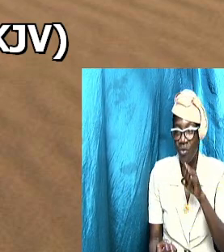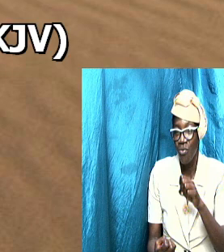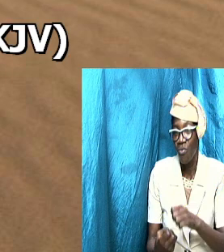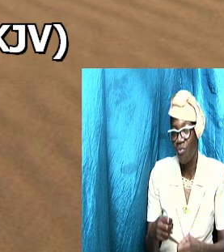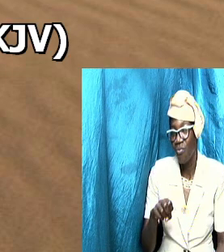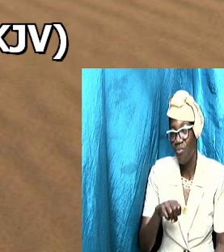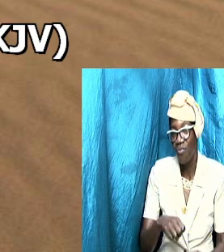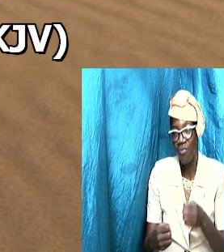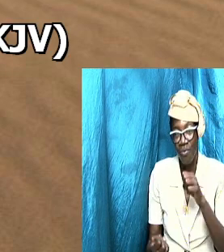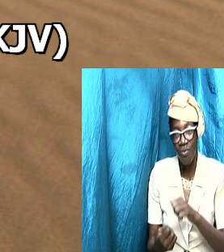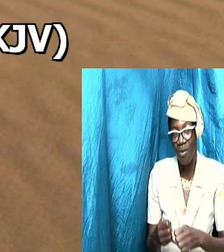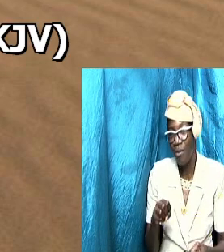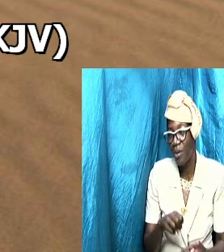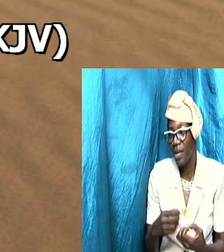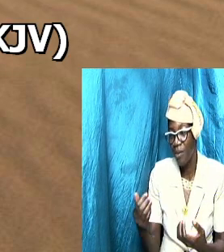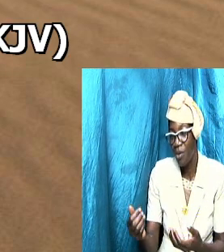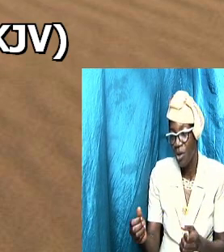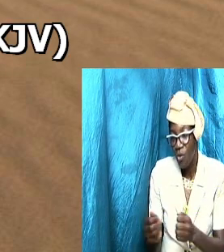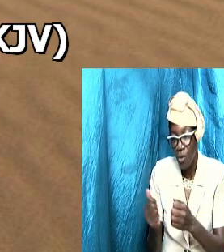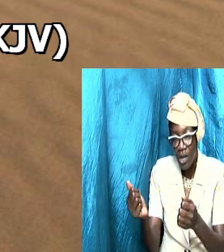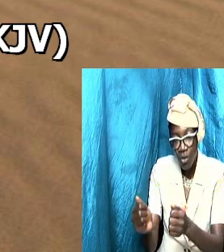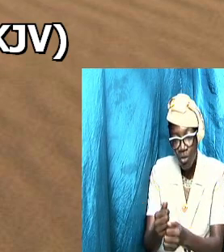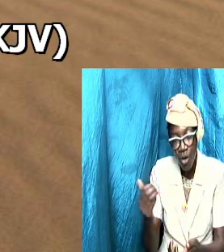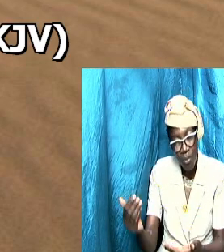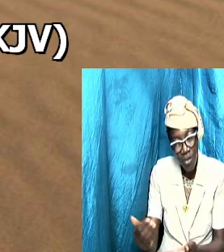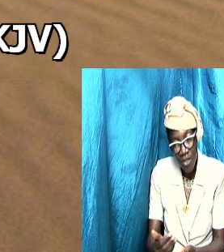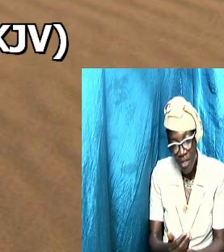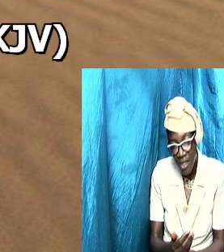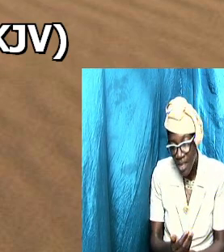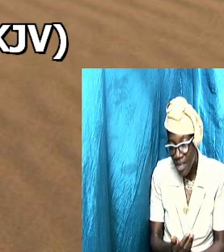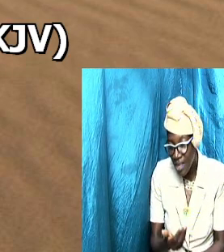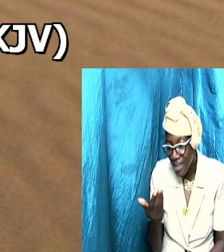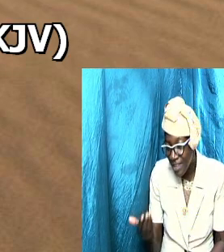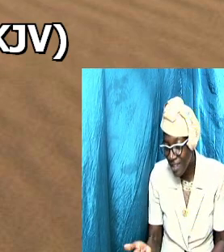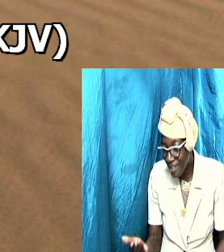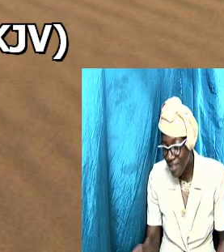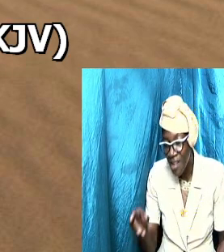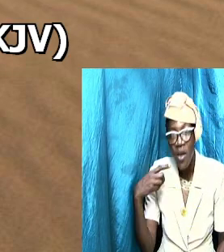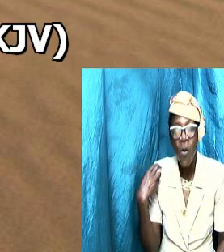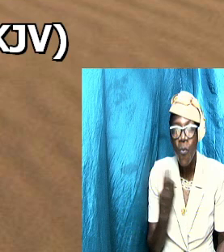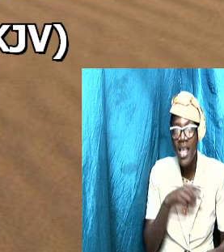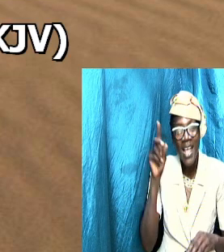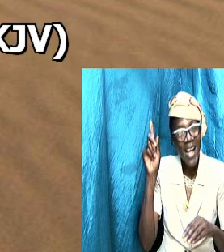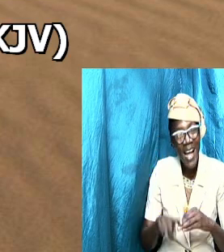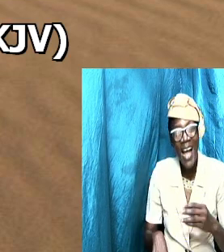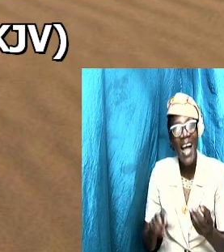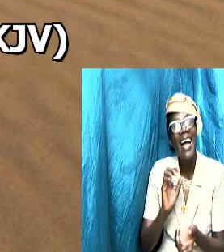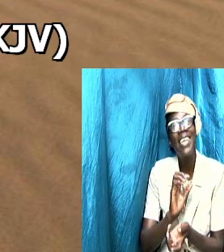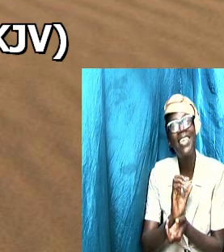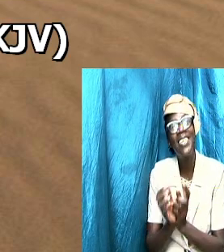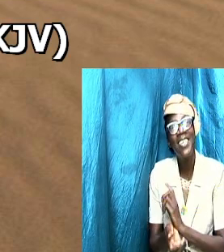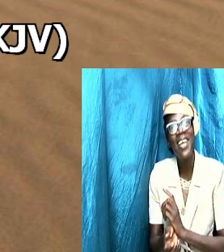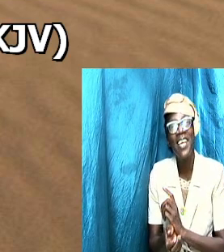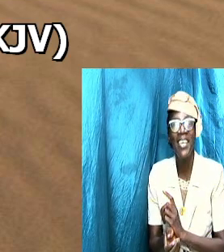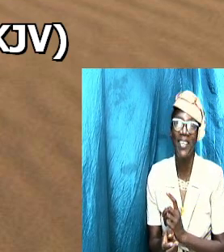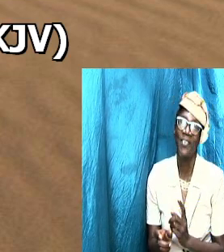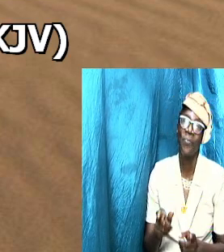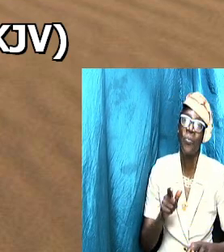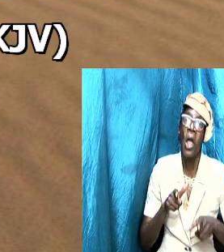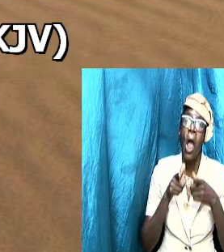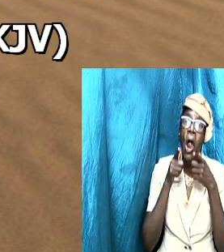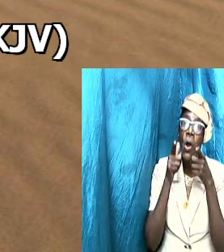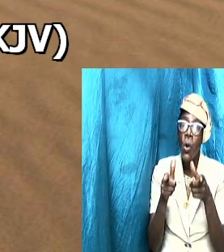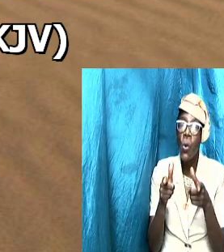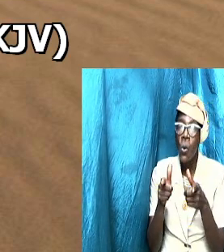that we cannot change so look at who we have